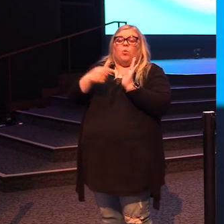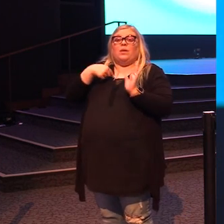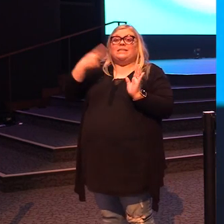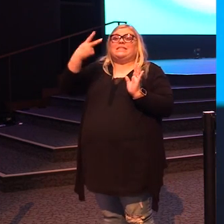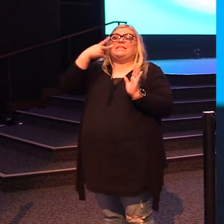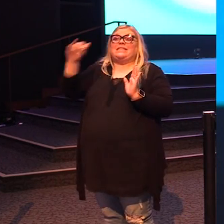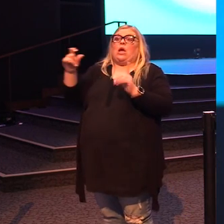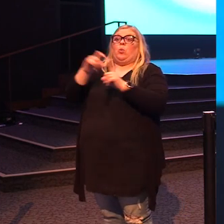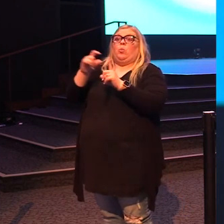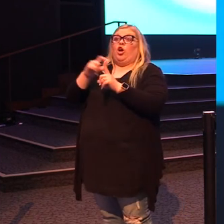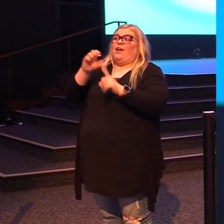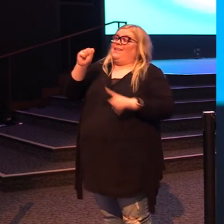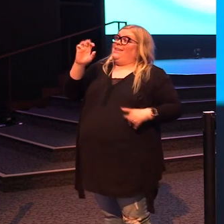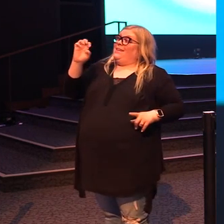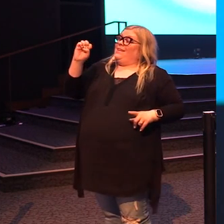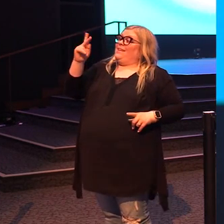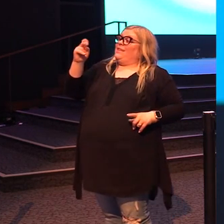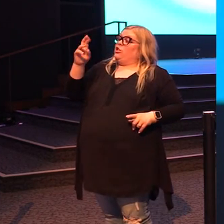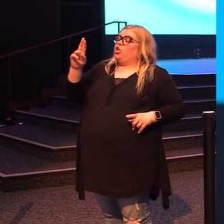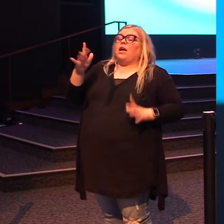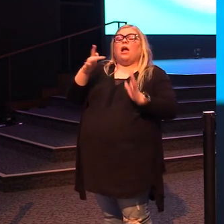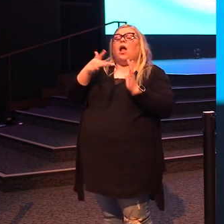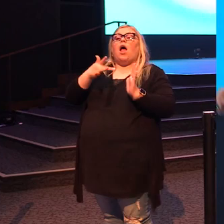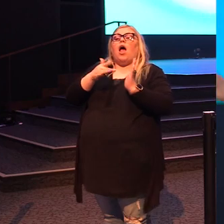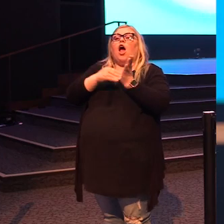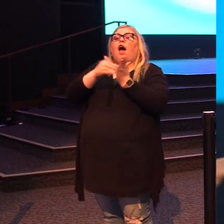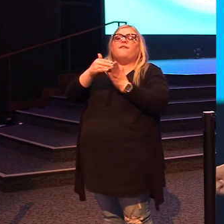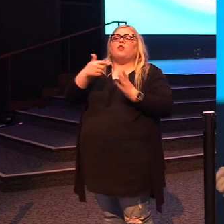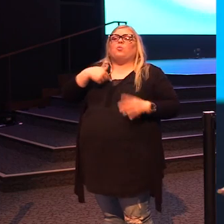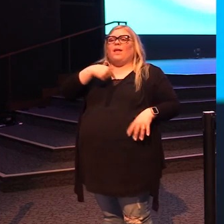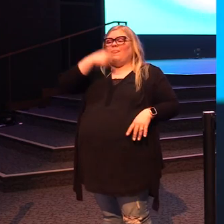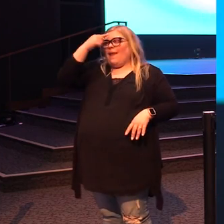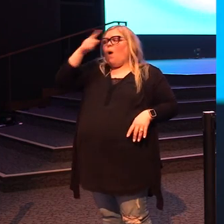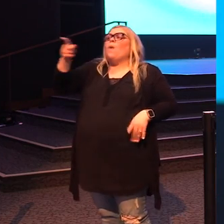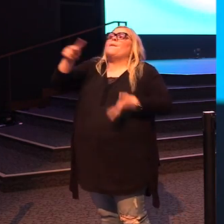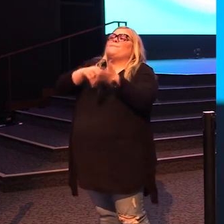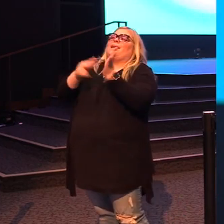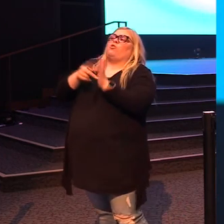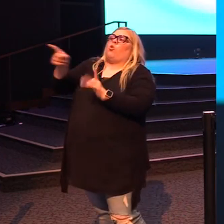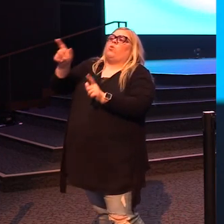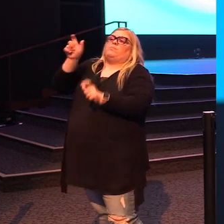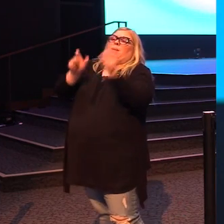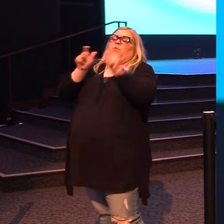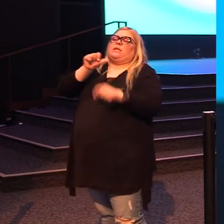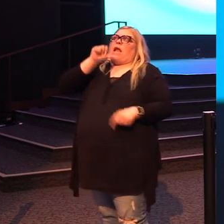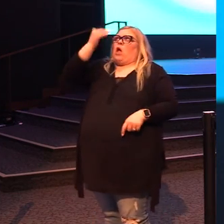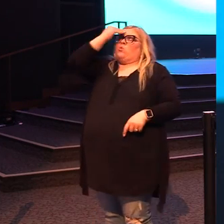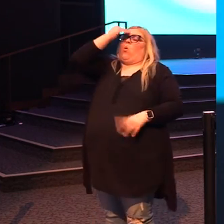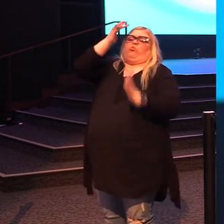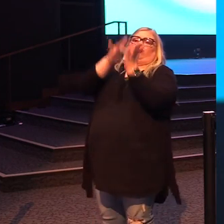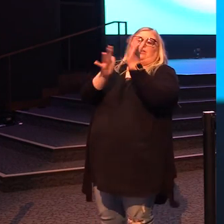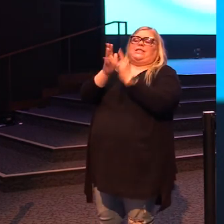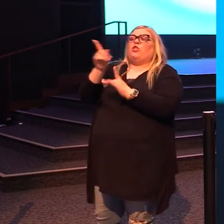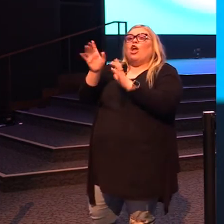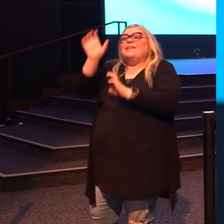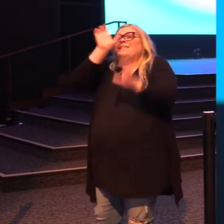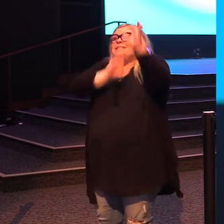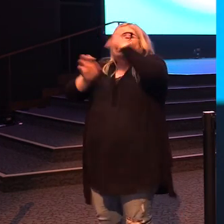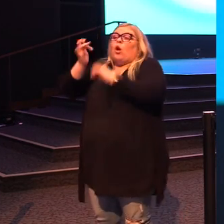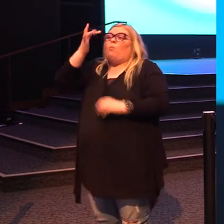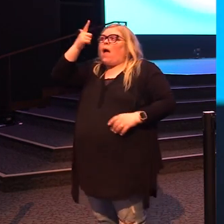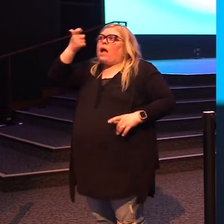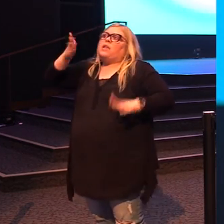hear it, I think a lot of us automatically think of those who don't know Jesus. They must be seeking because they've not yet found